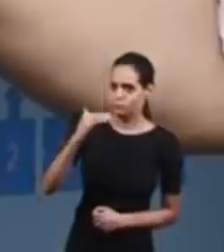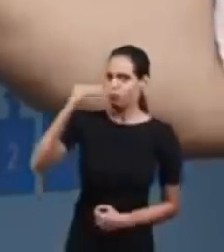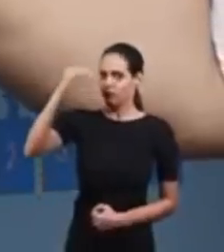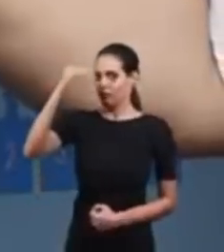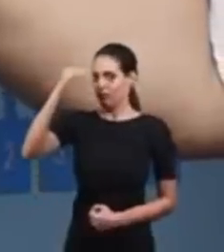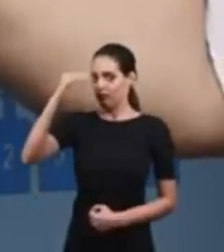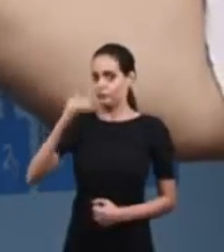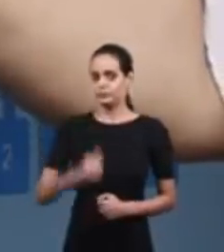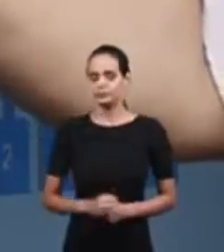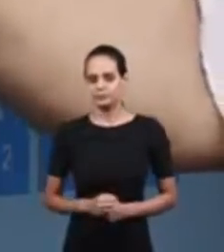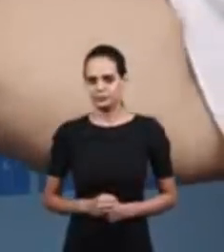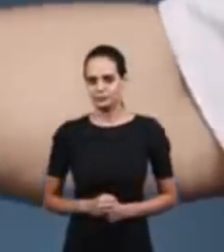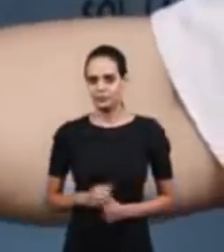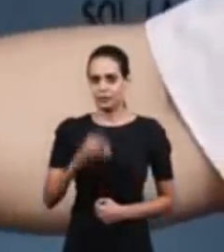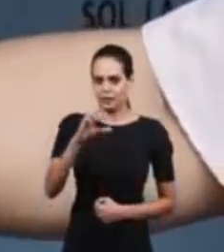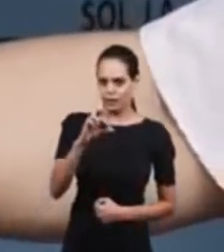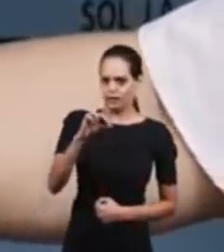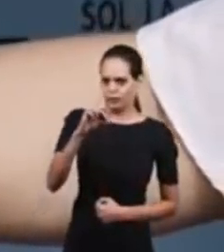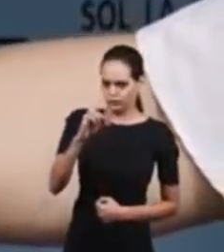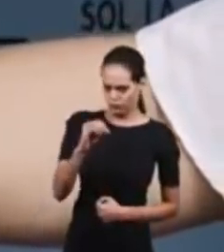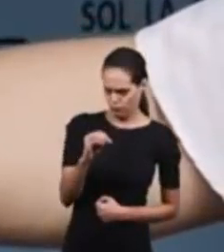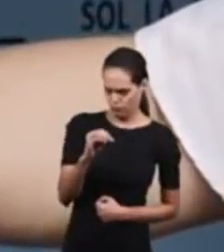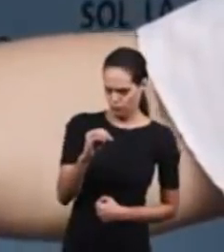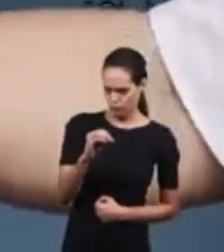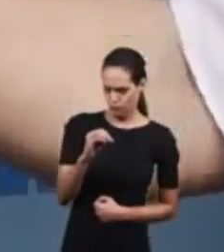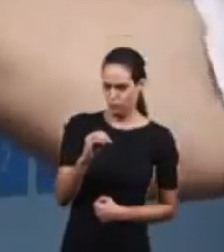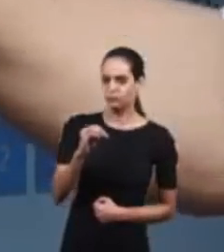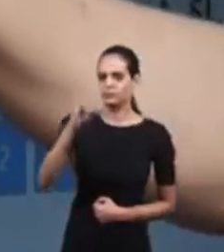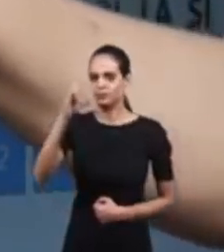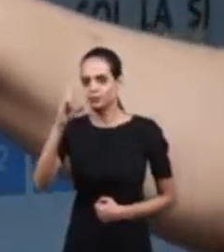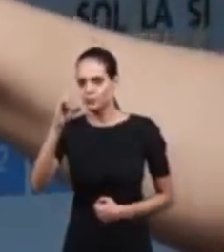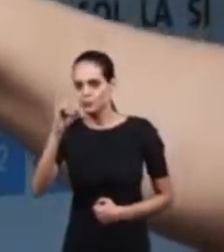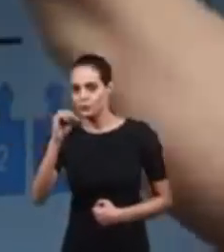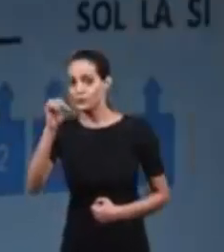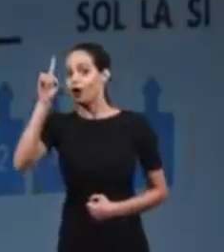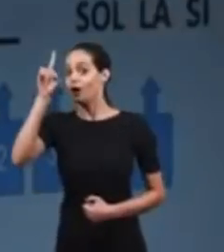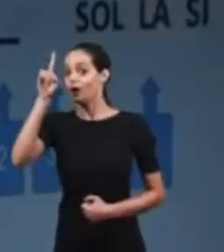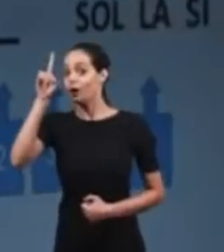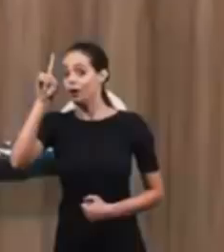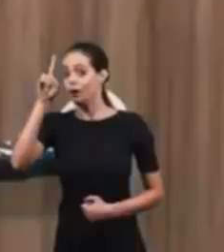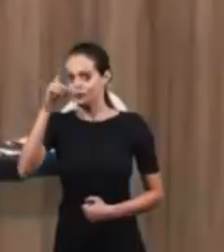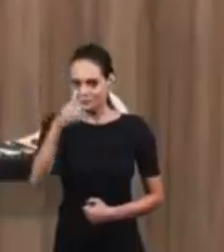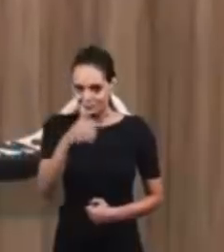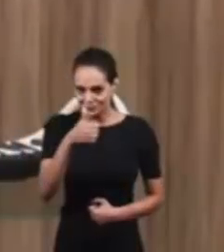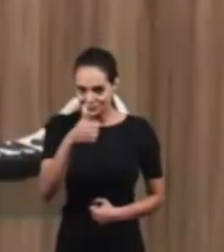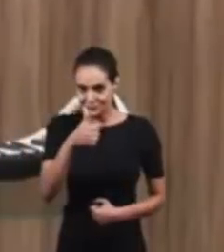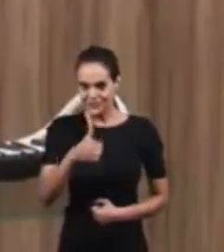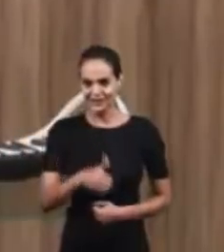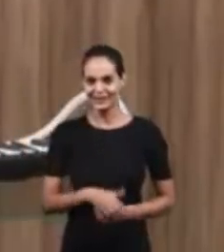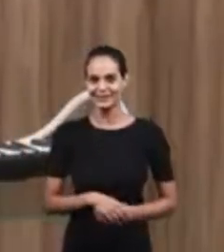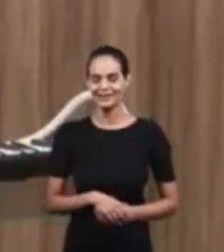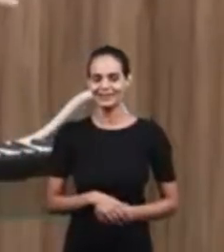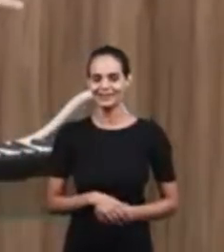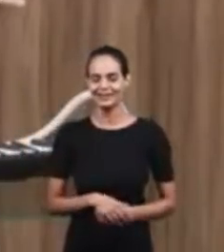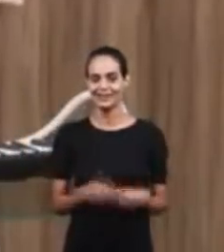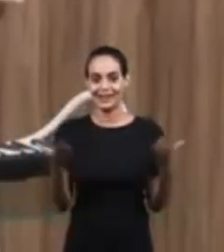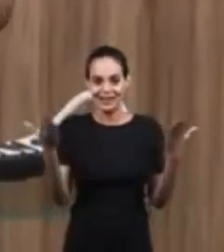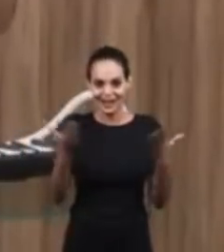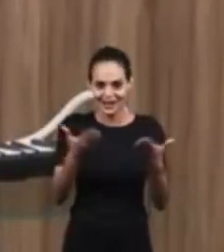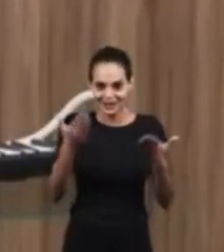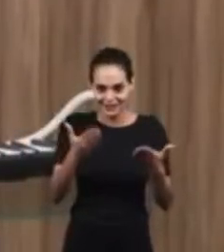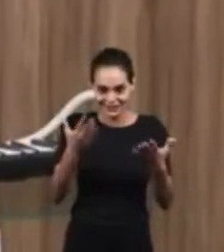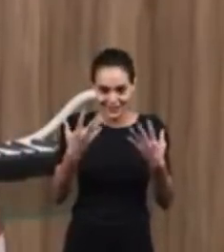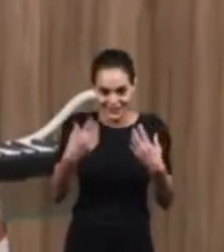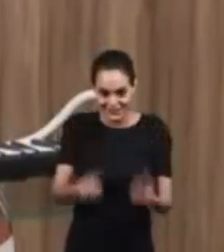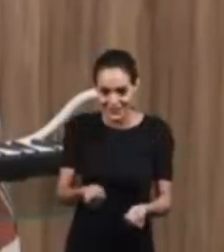from the lower pitched Do to the higher pitched Do. Now, let's read the notes and I will explain.